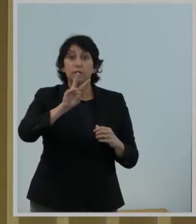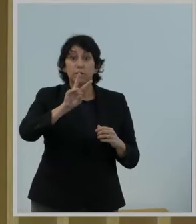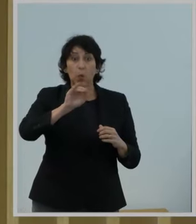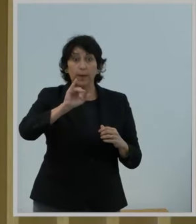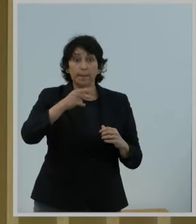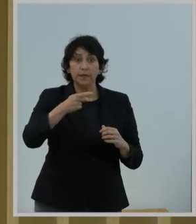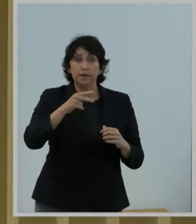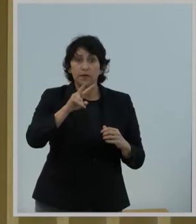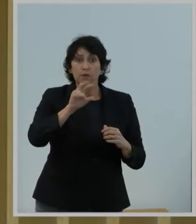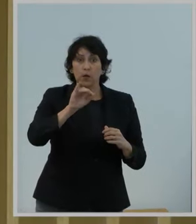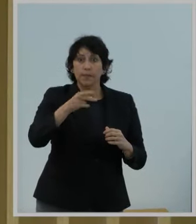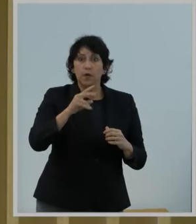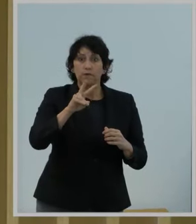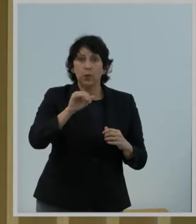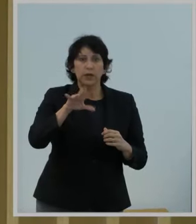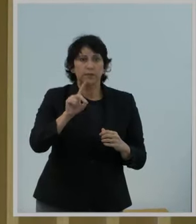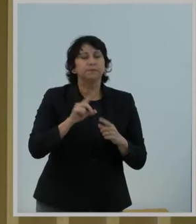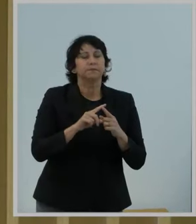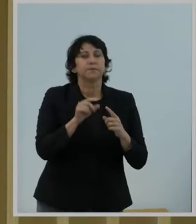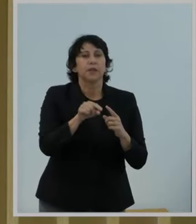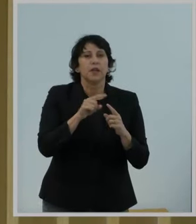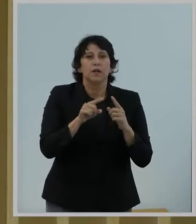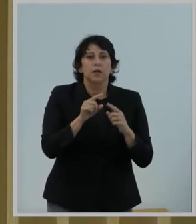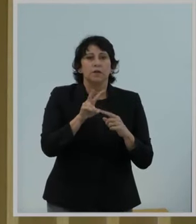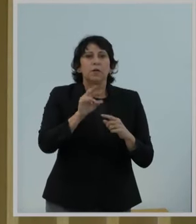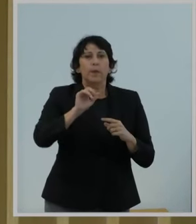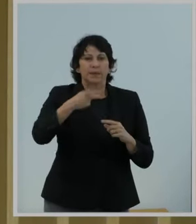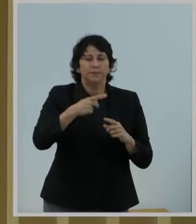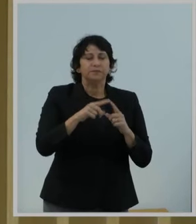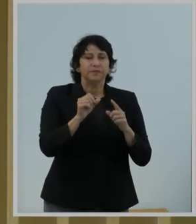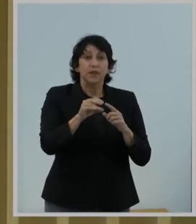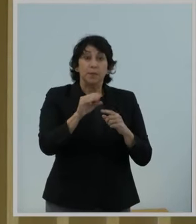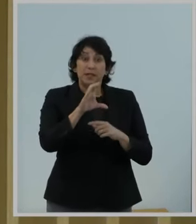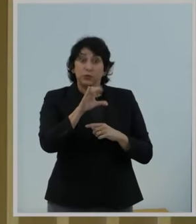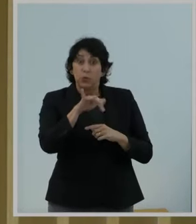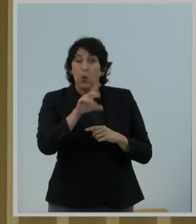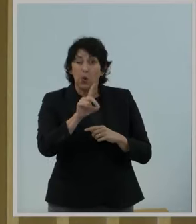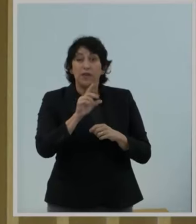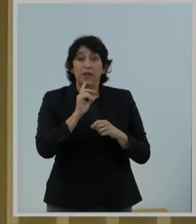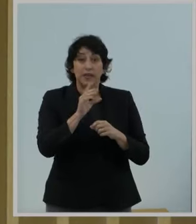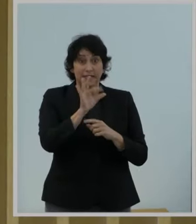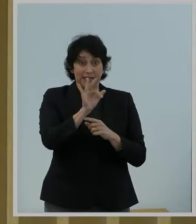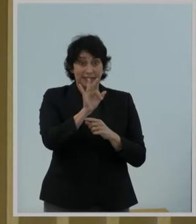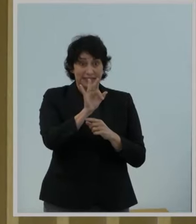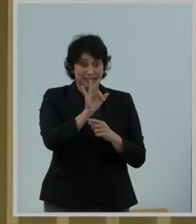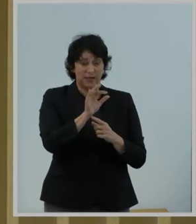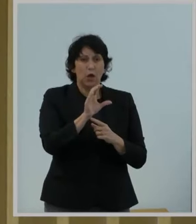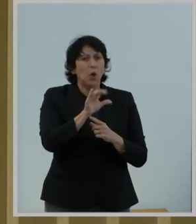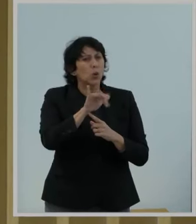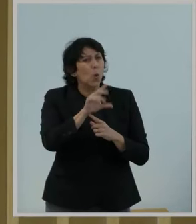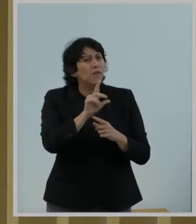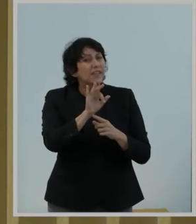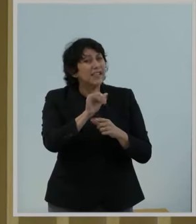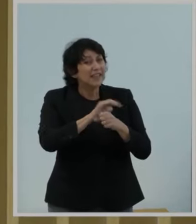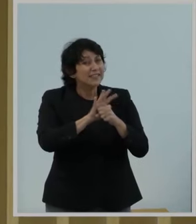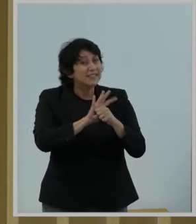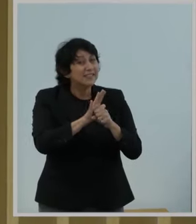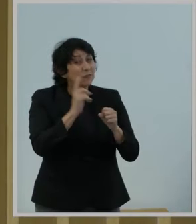We're now told that Title II is necessary because COVID-19 demonstrated the importance of connectivity.